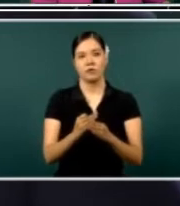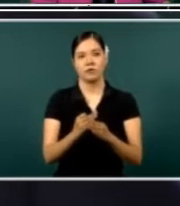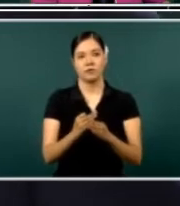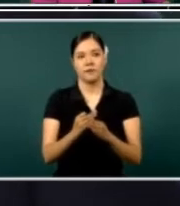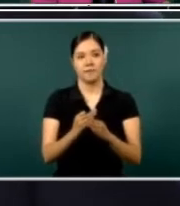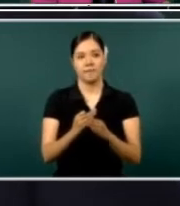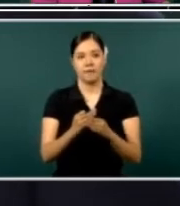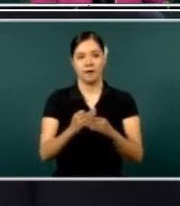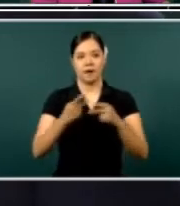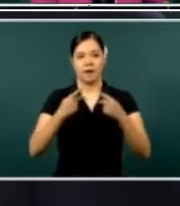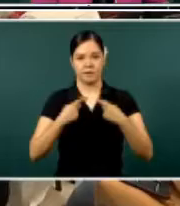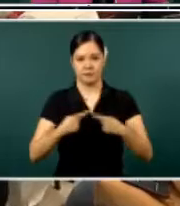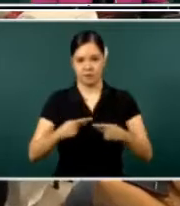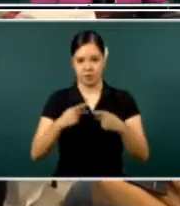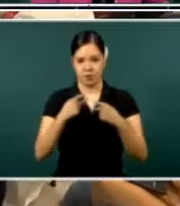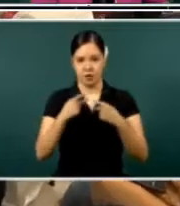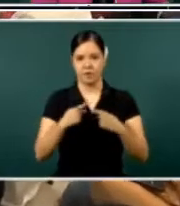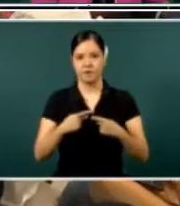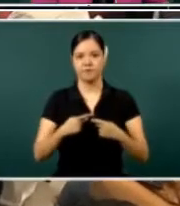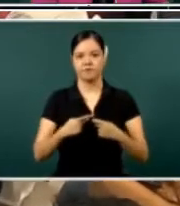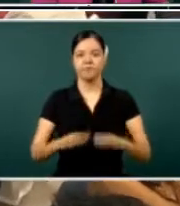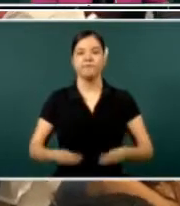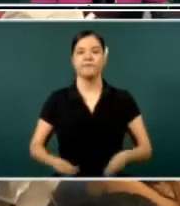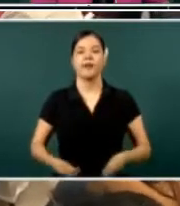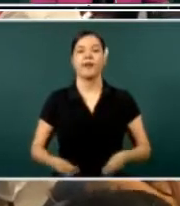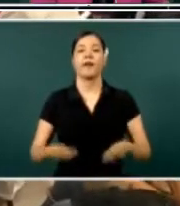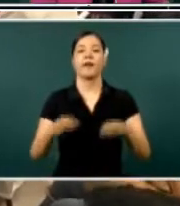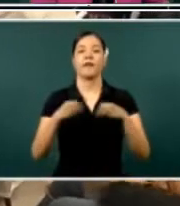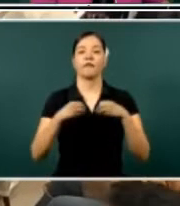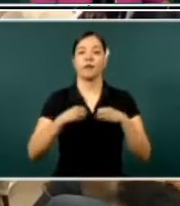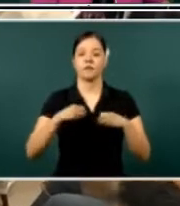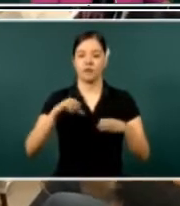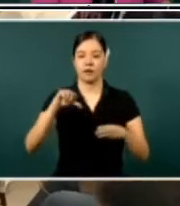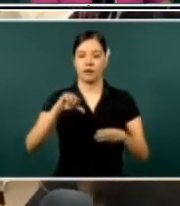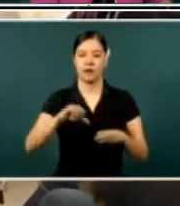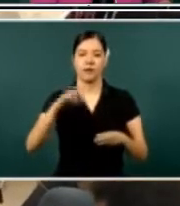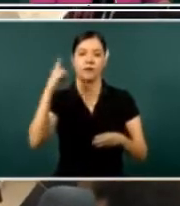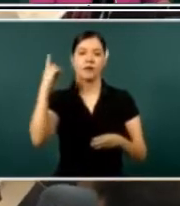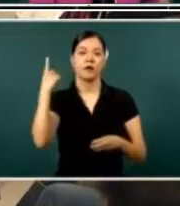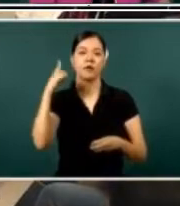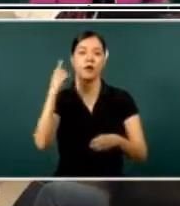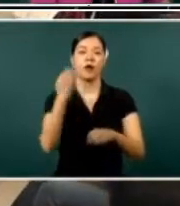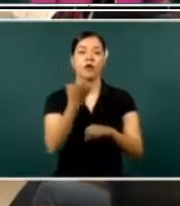all the inhabitants of this state.